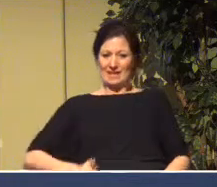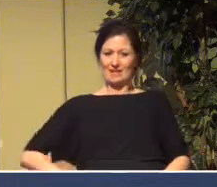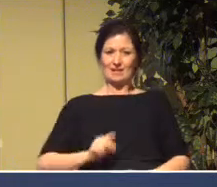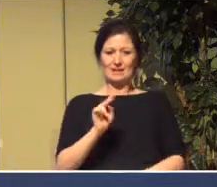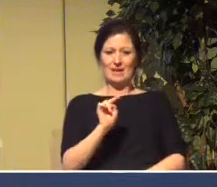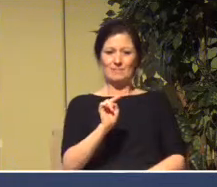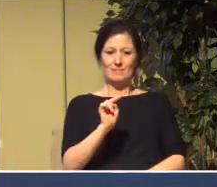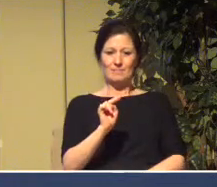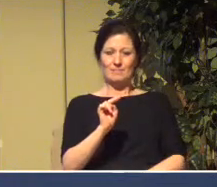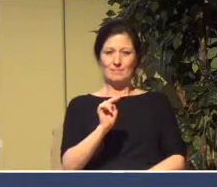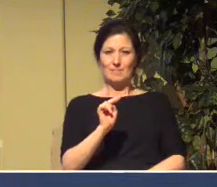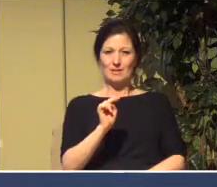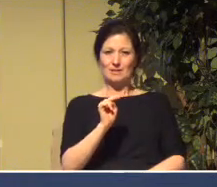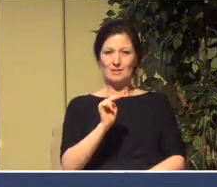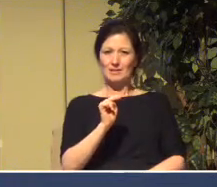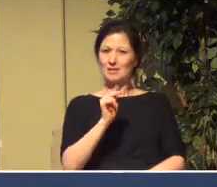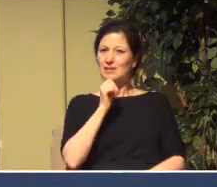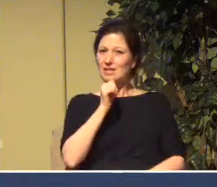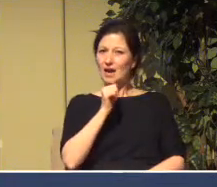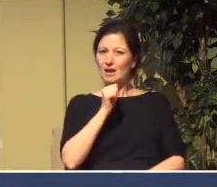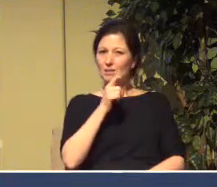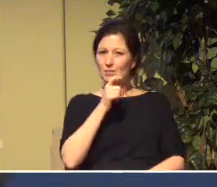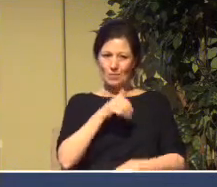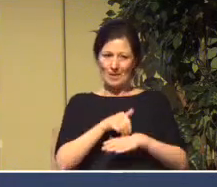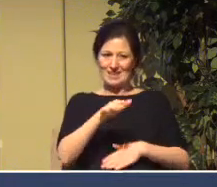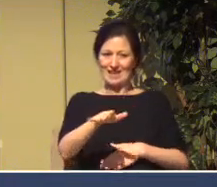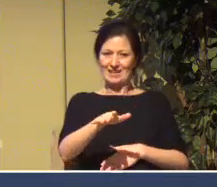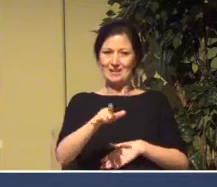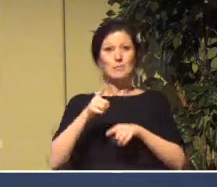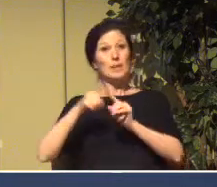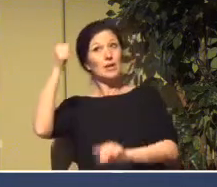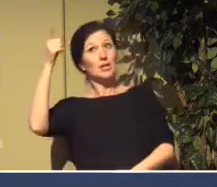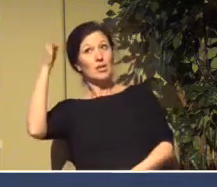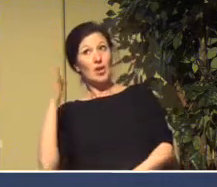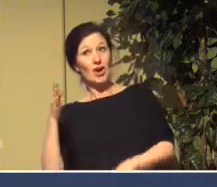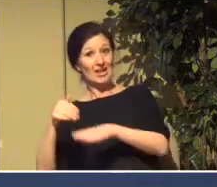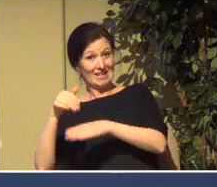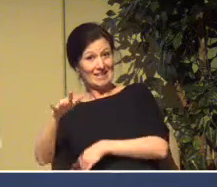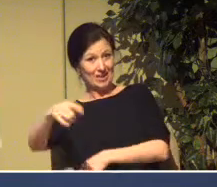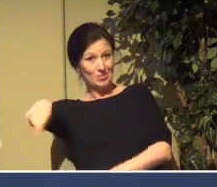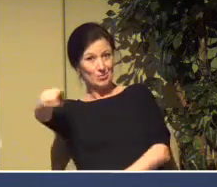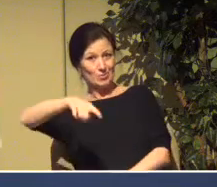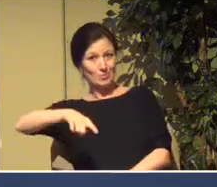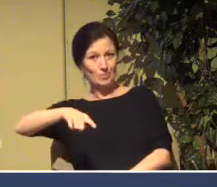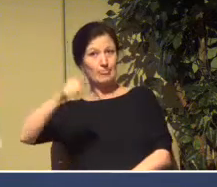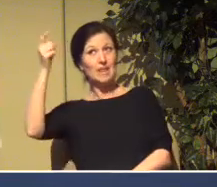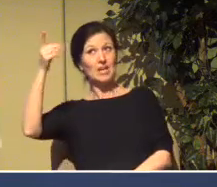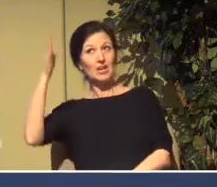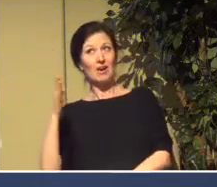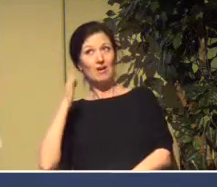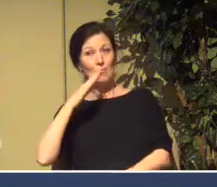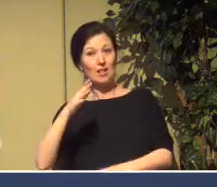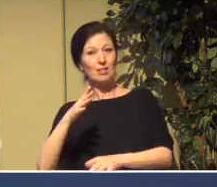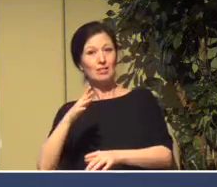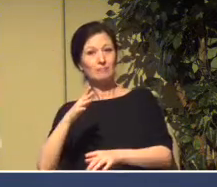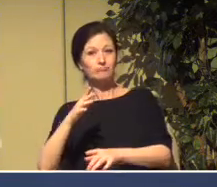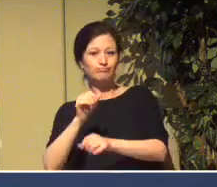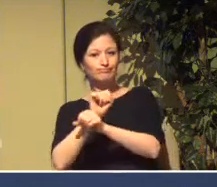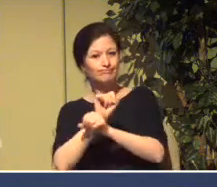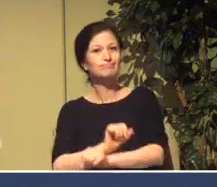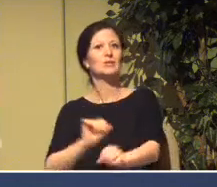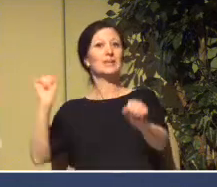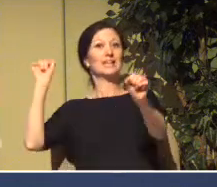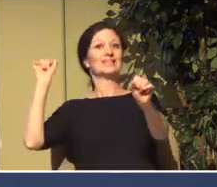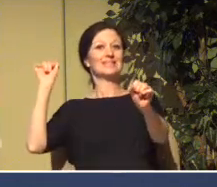exiled them there. And it would be God who would release them. And he promises that in verse 10.